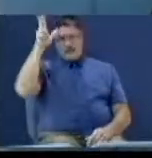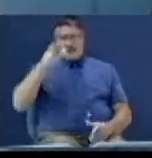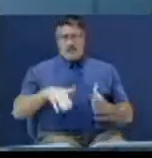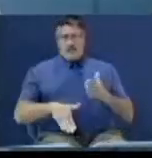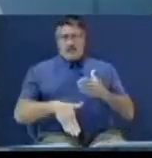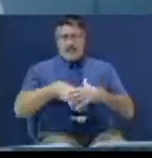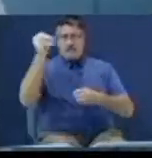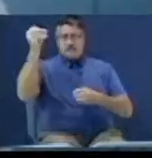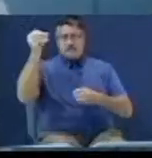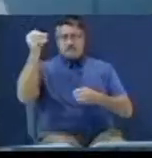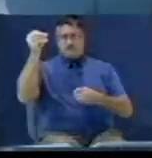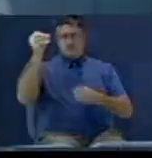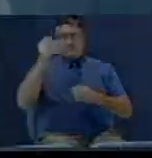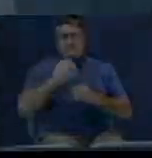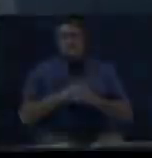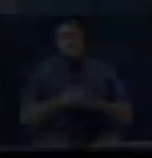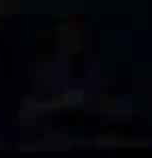road. Bow your head.